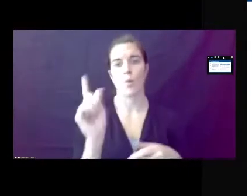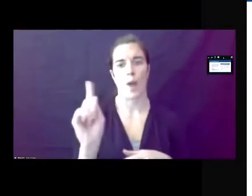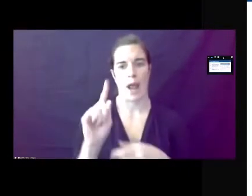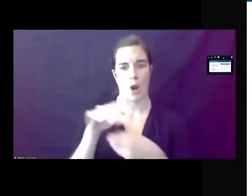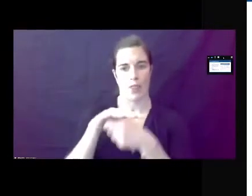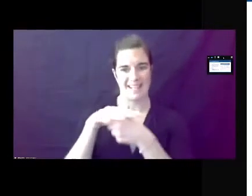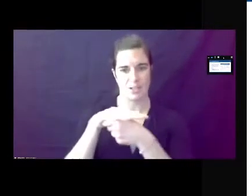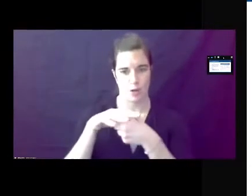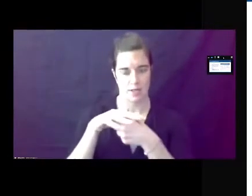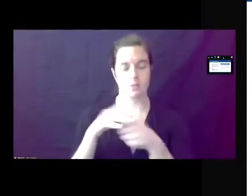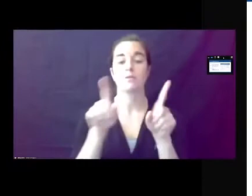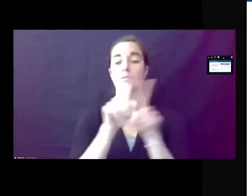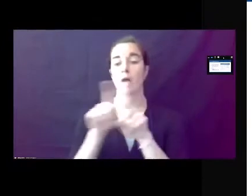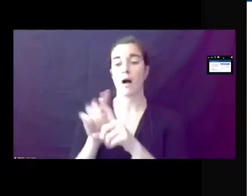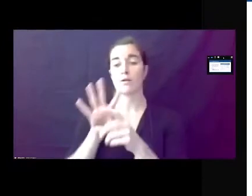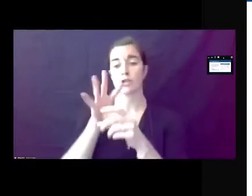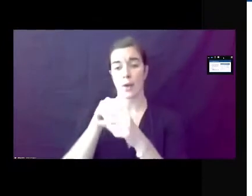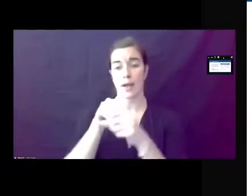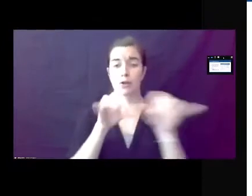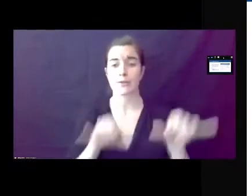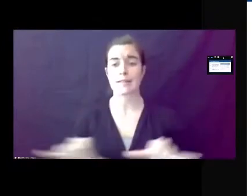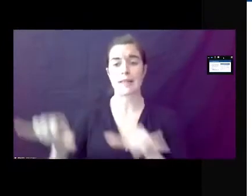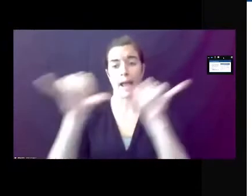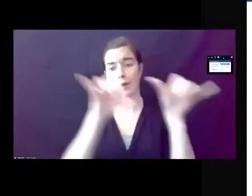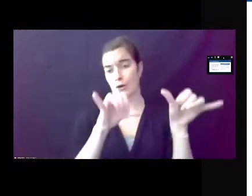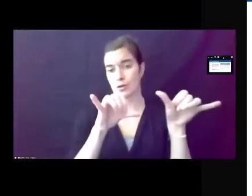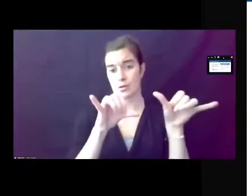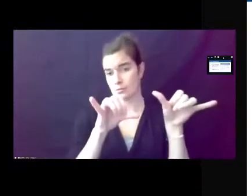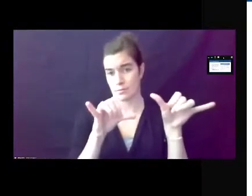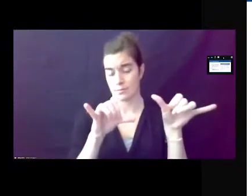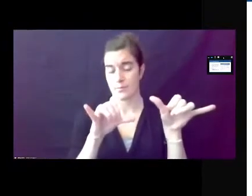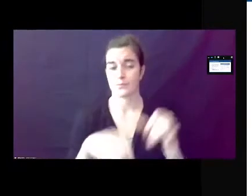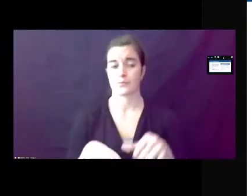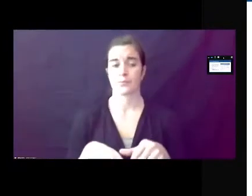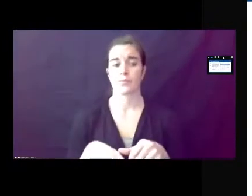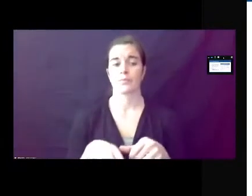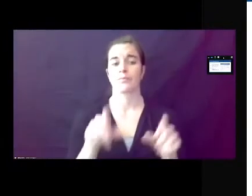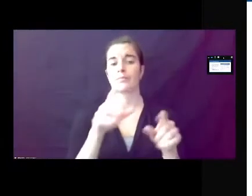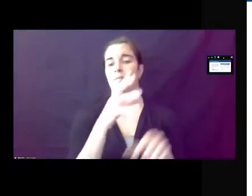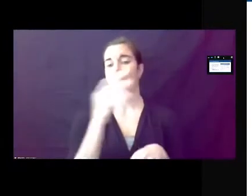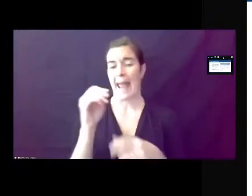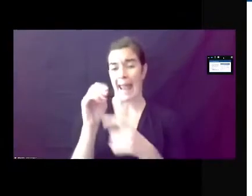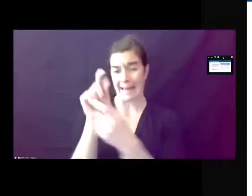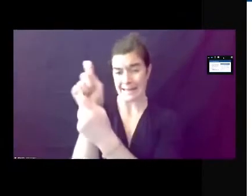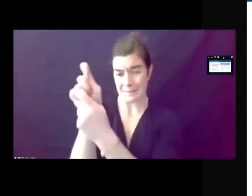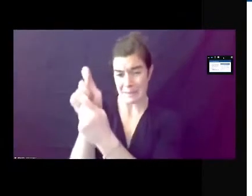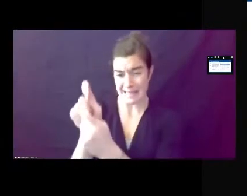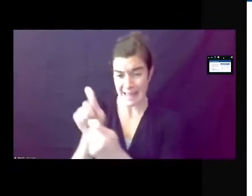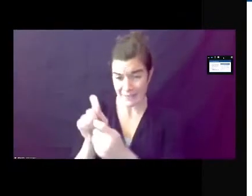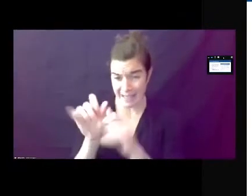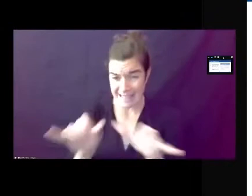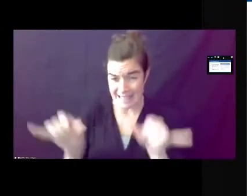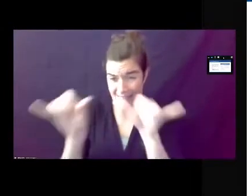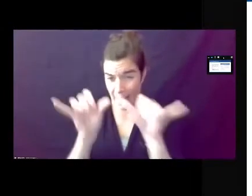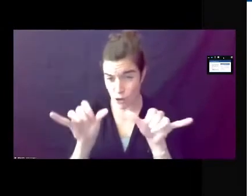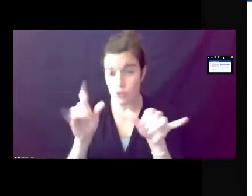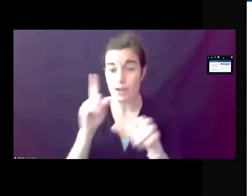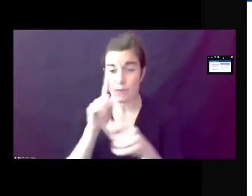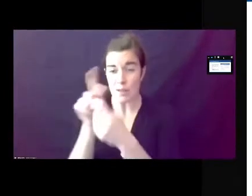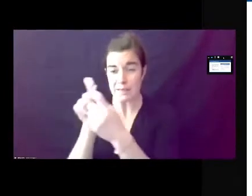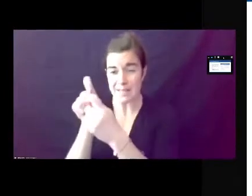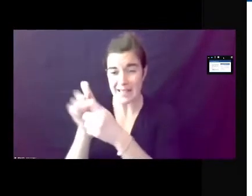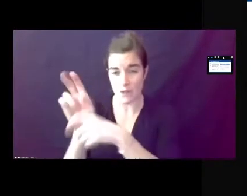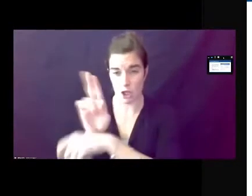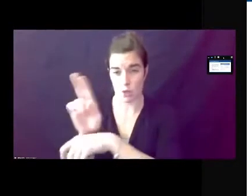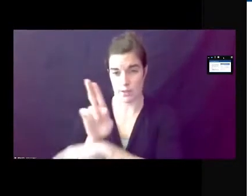It also includes standards that apply generally across the board, as well as specific standards for specific uses.